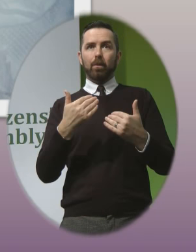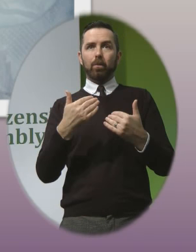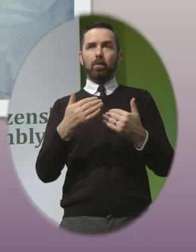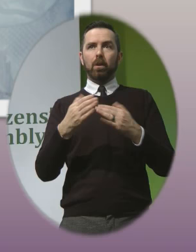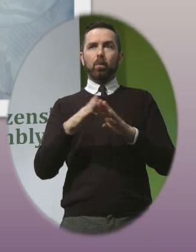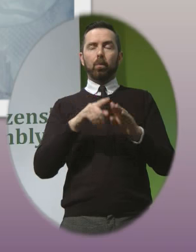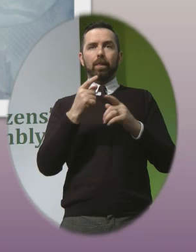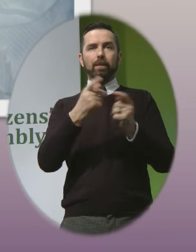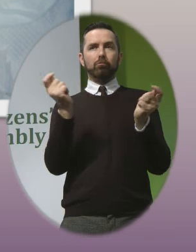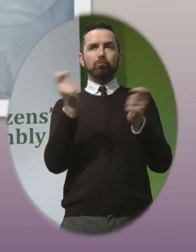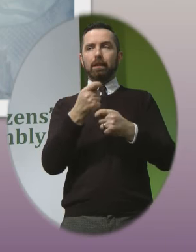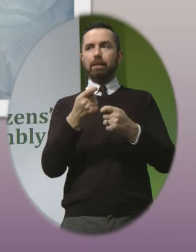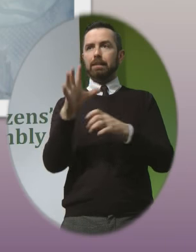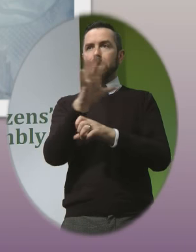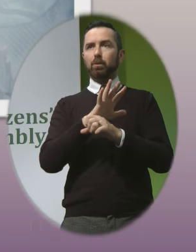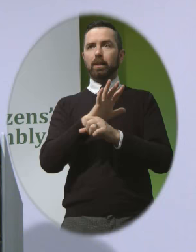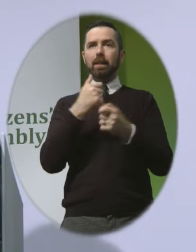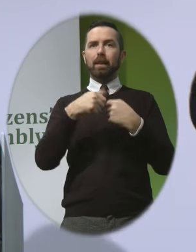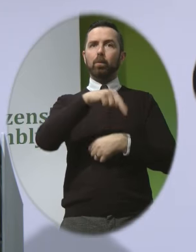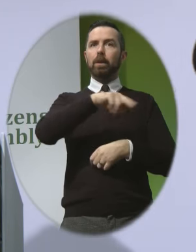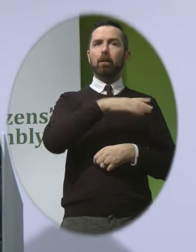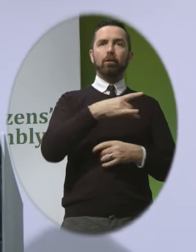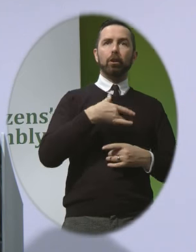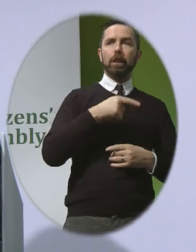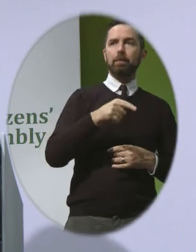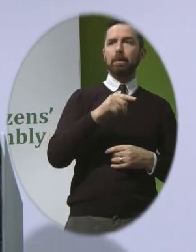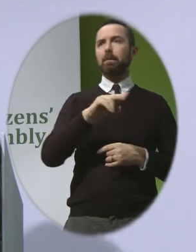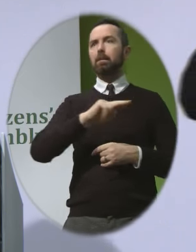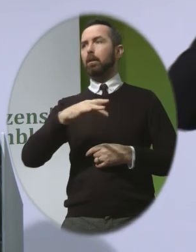is that we didn't hurt him and he didn't hurt us